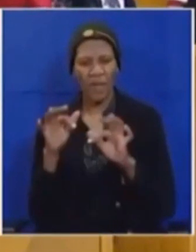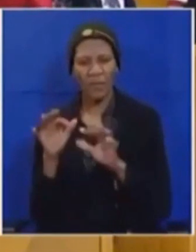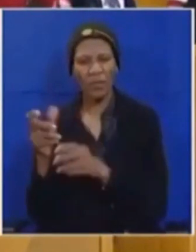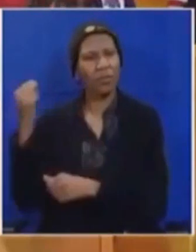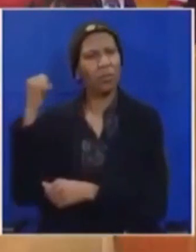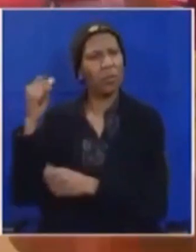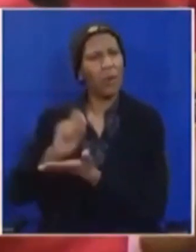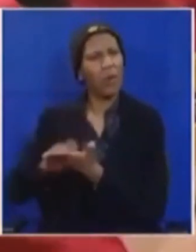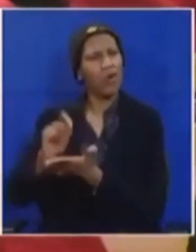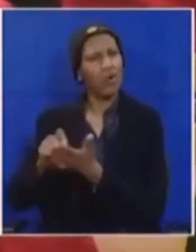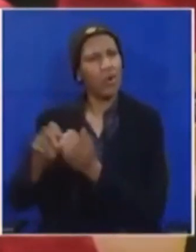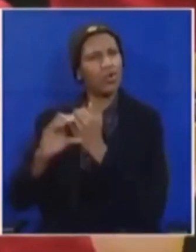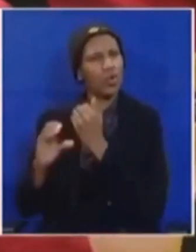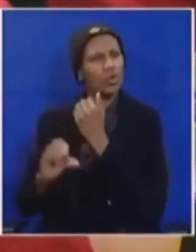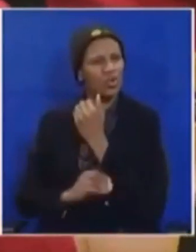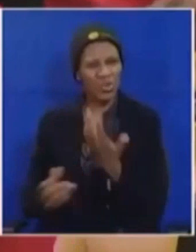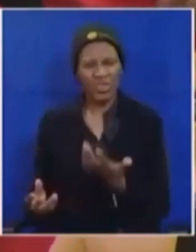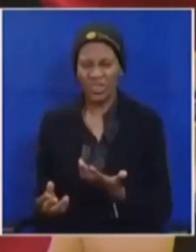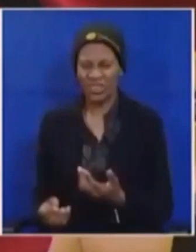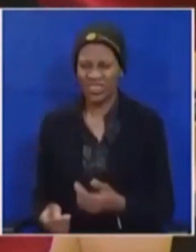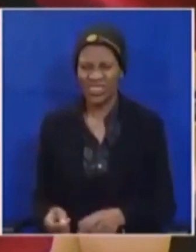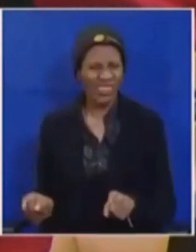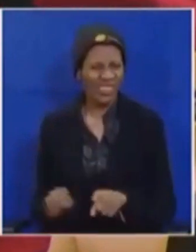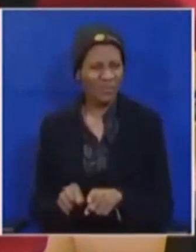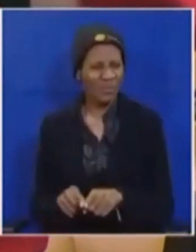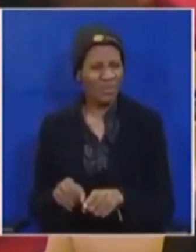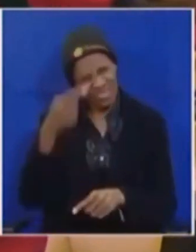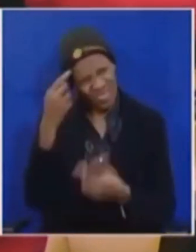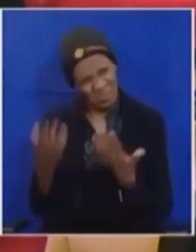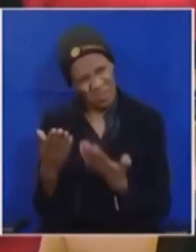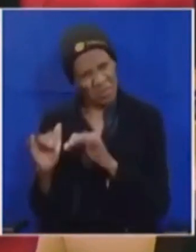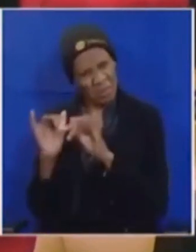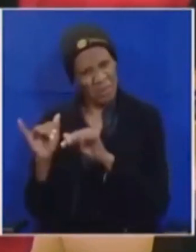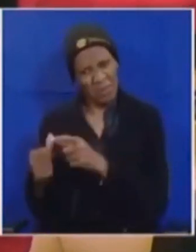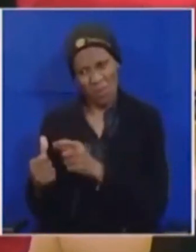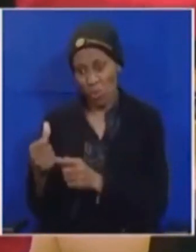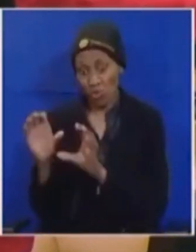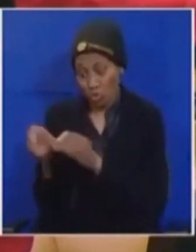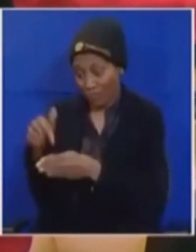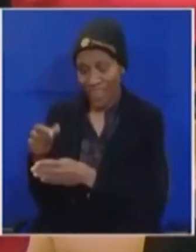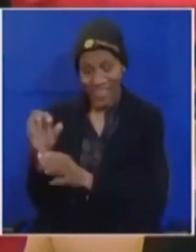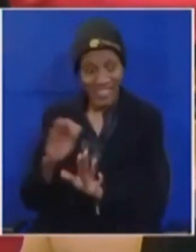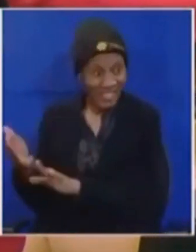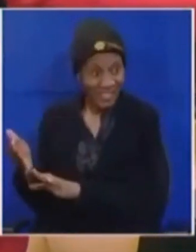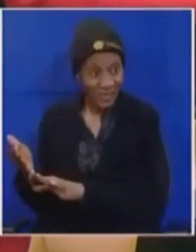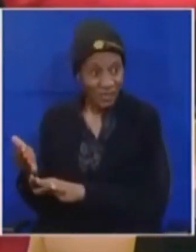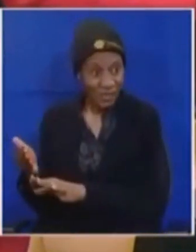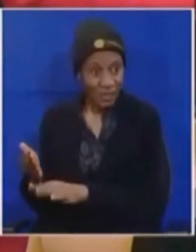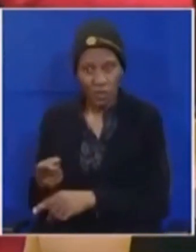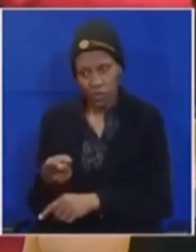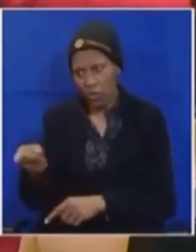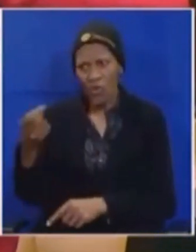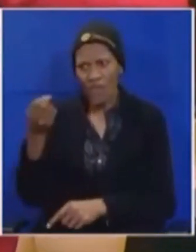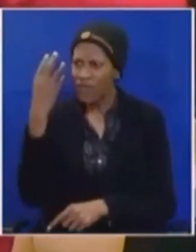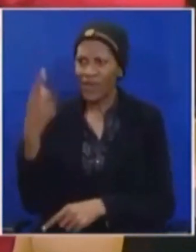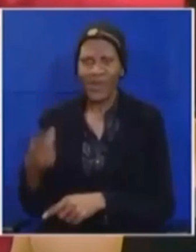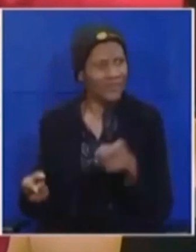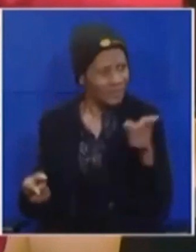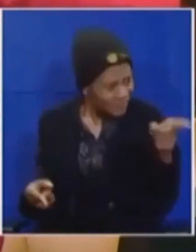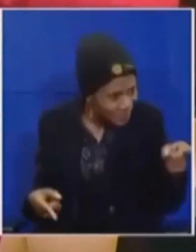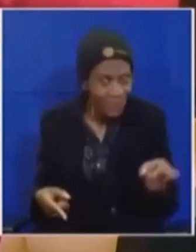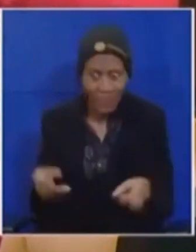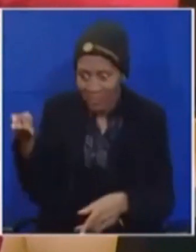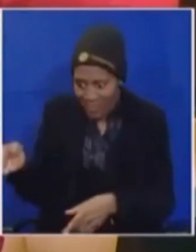as if those people are dead forgetting that they are talking to one of them and who knows that it can be